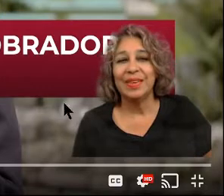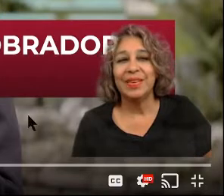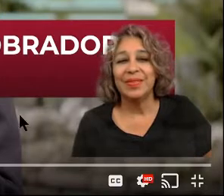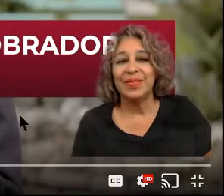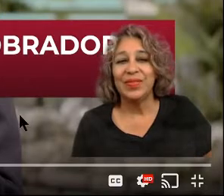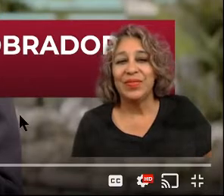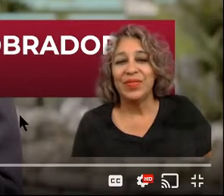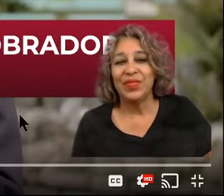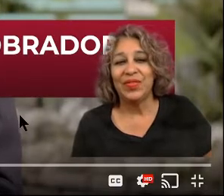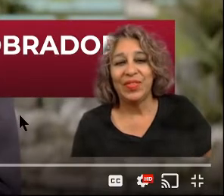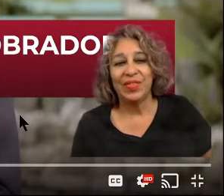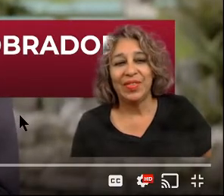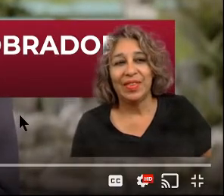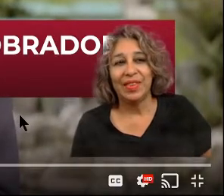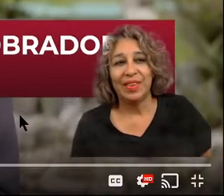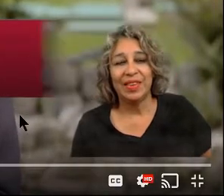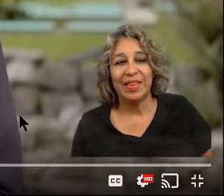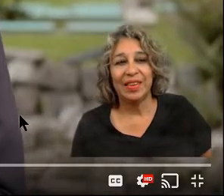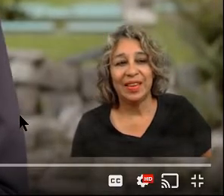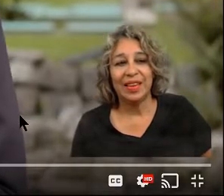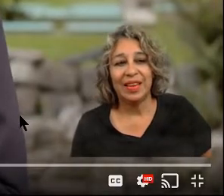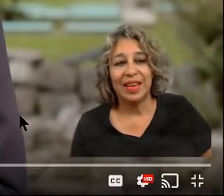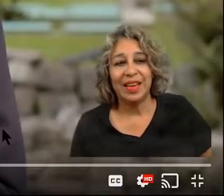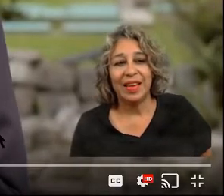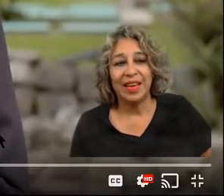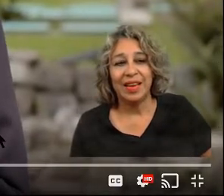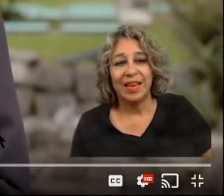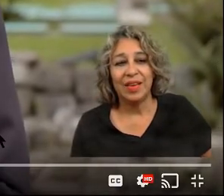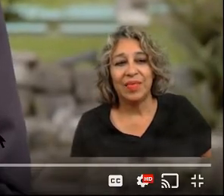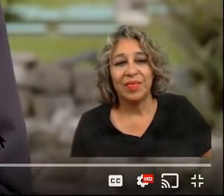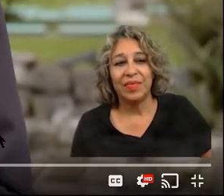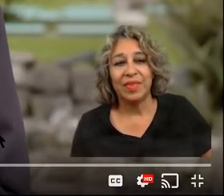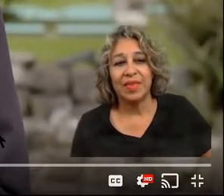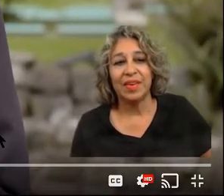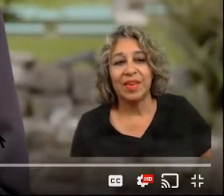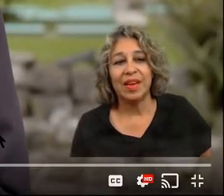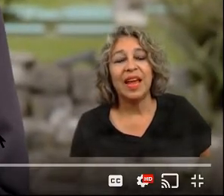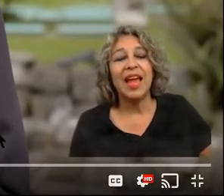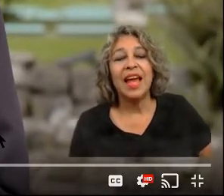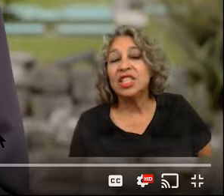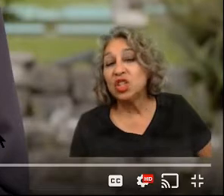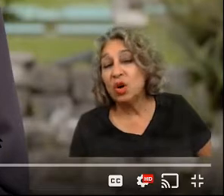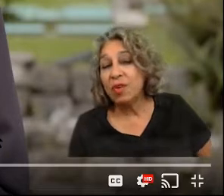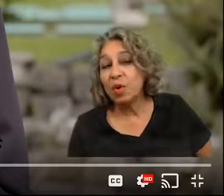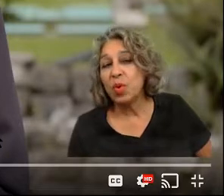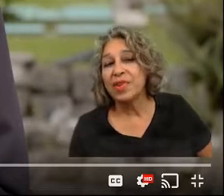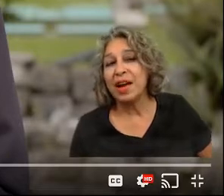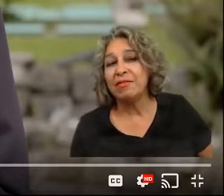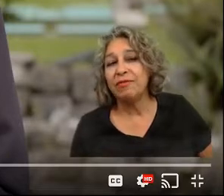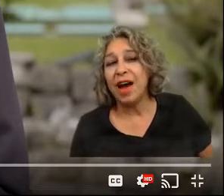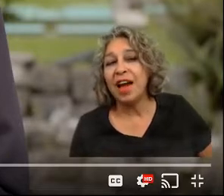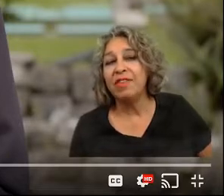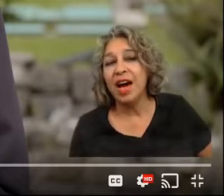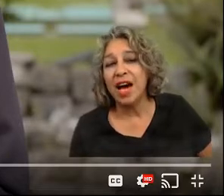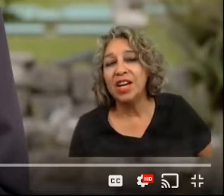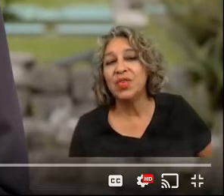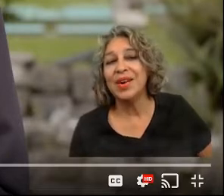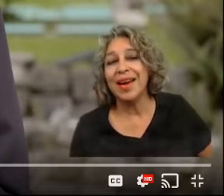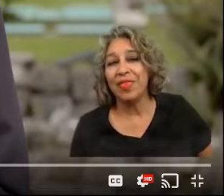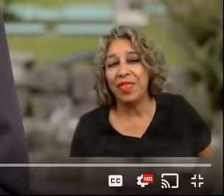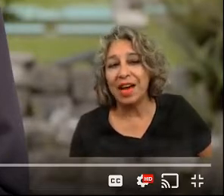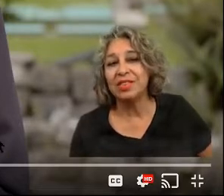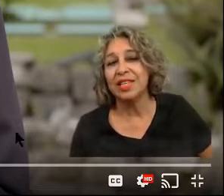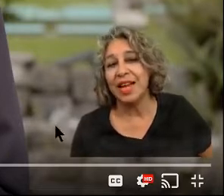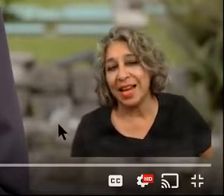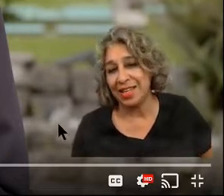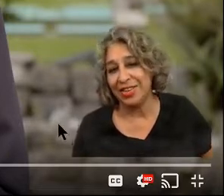and so far we've got 500